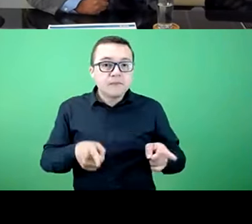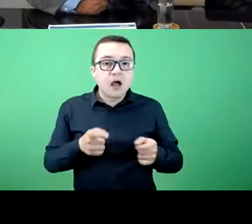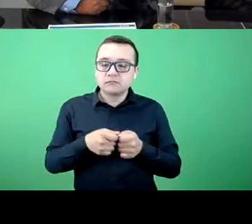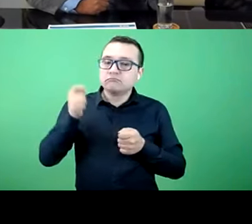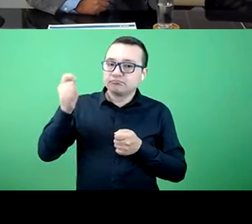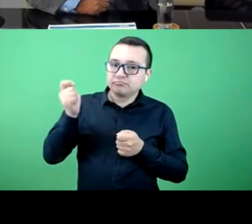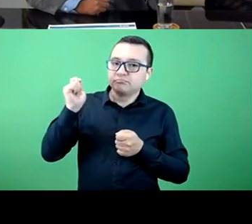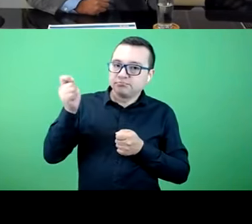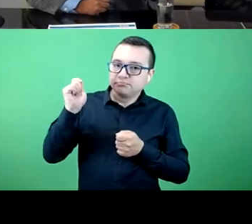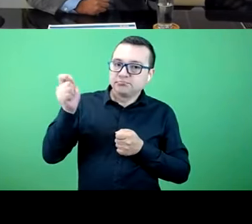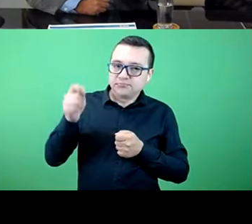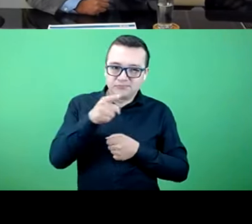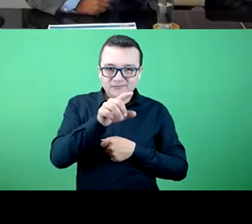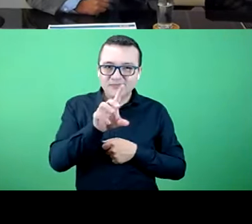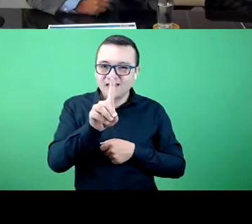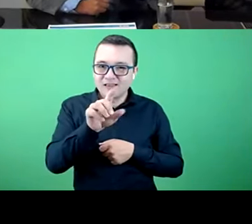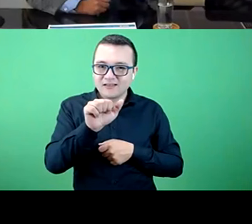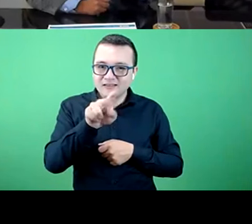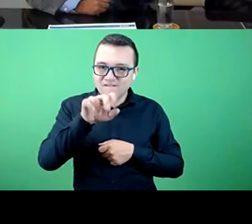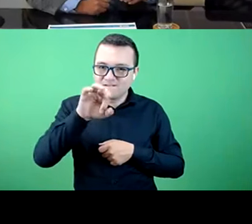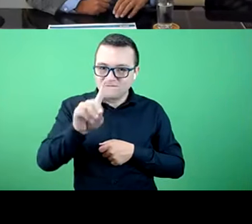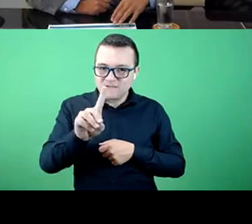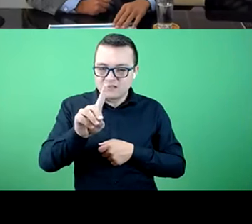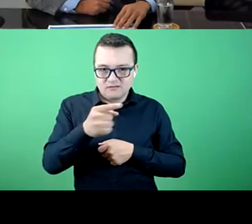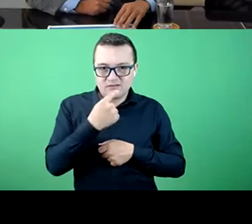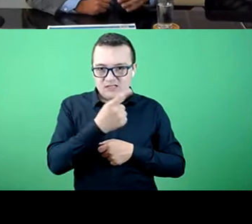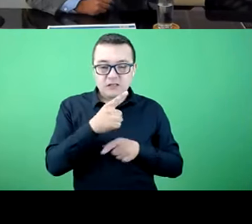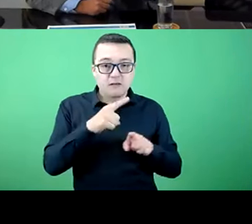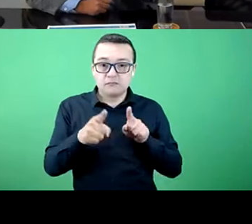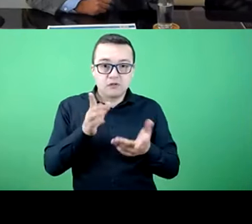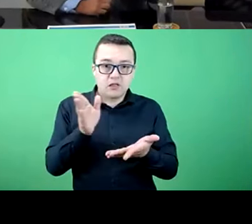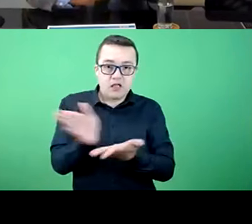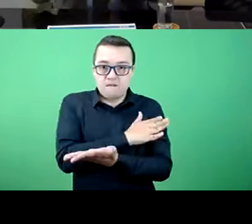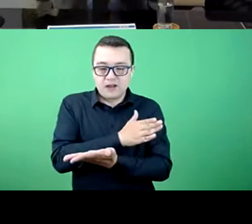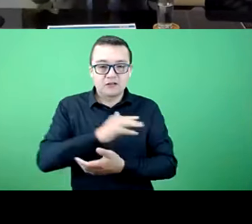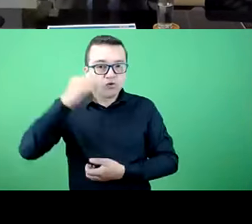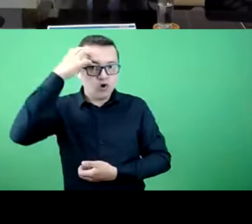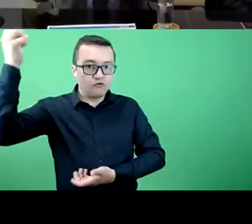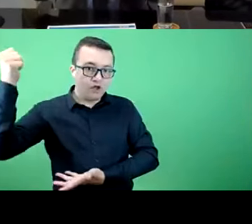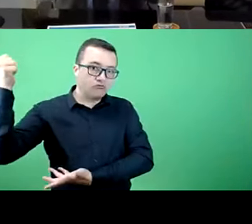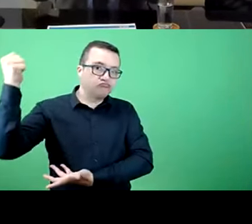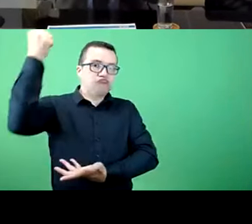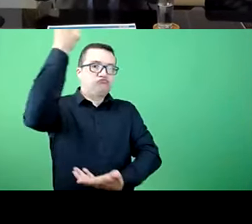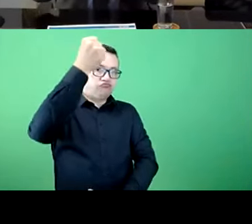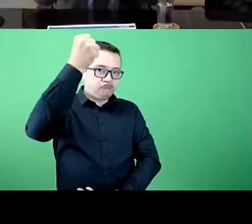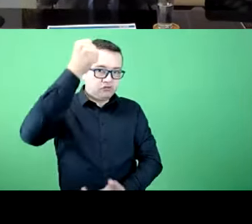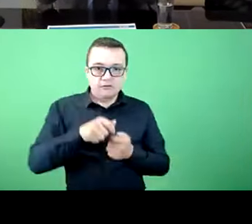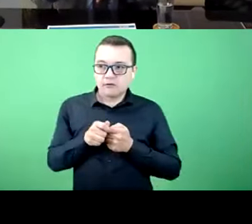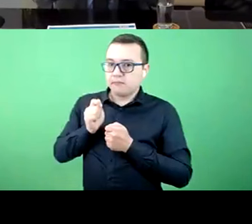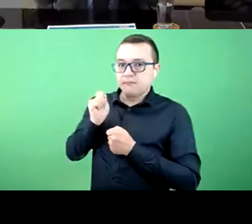because of mandatory contributions, as David said, that are not part of the accumulated public